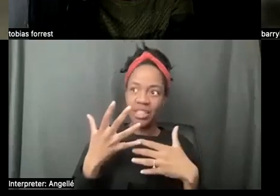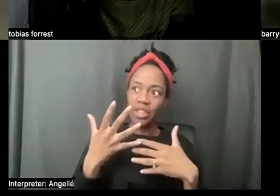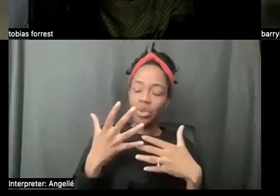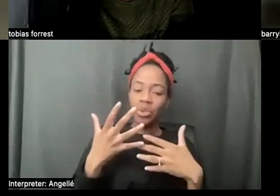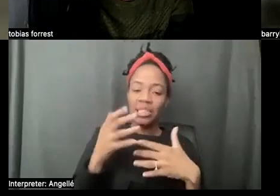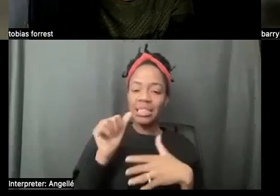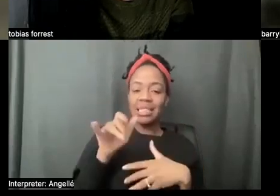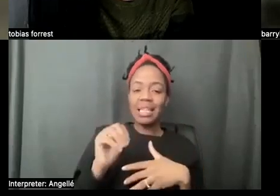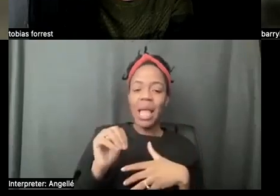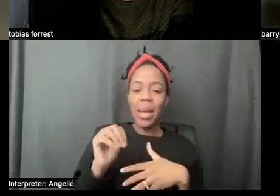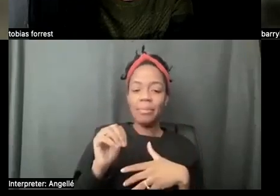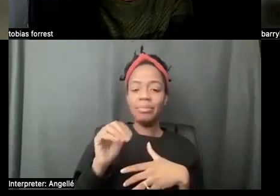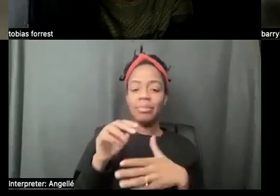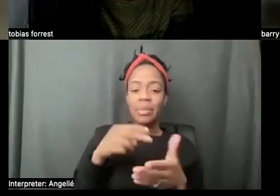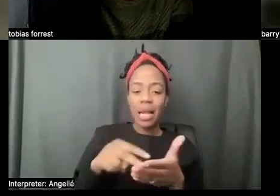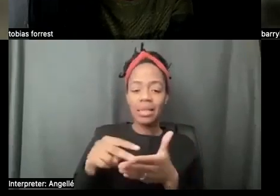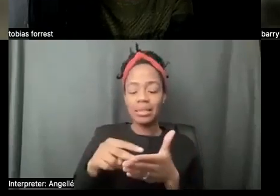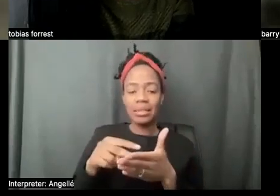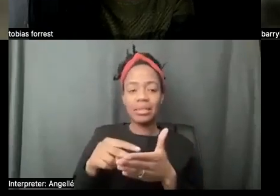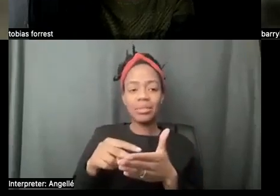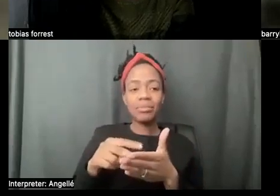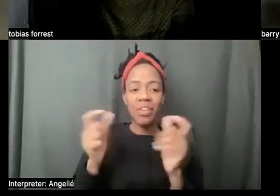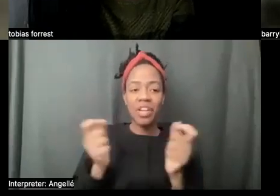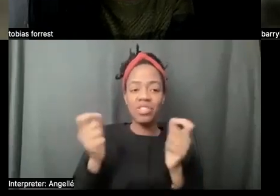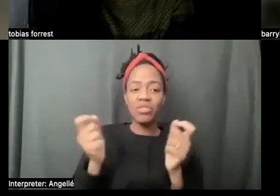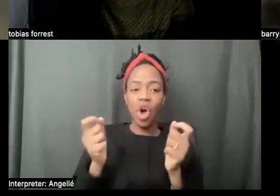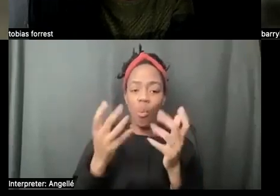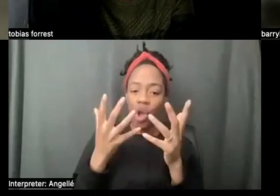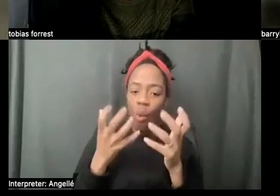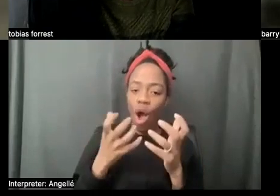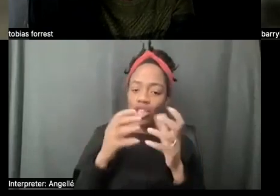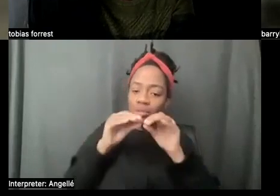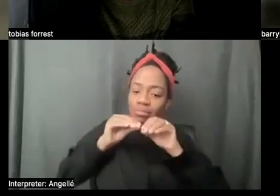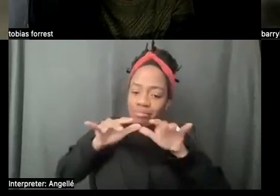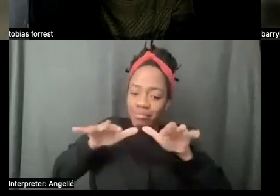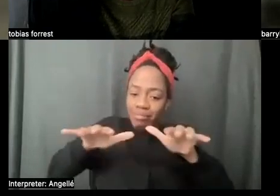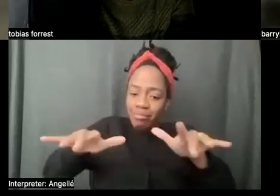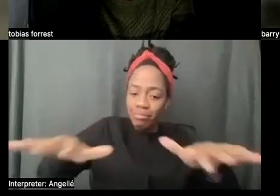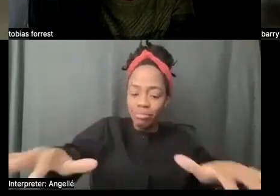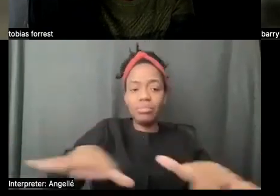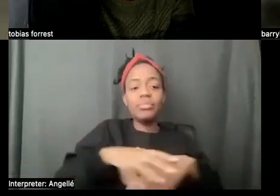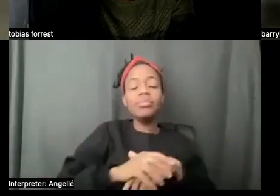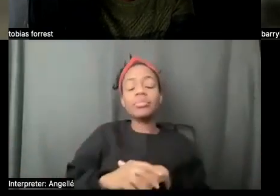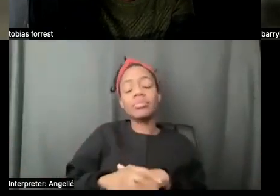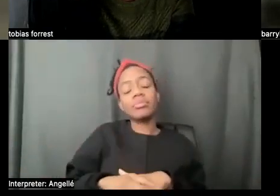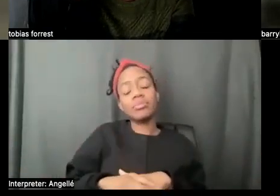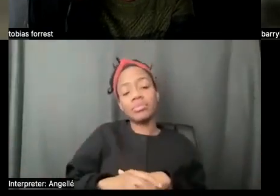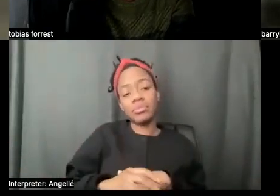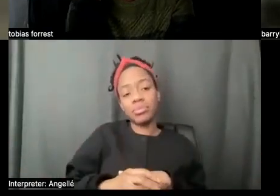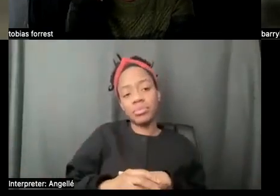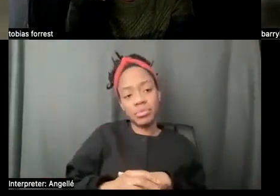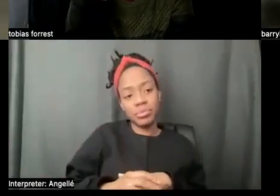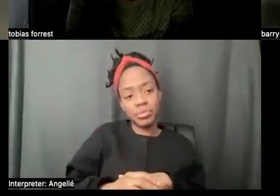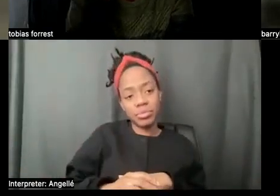you know, especially in the context of the film, we really want to get it out there. And it's, there's, there's,